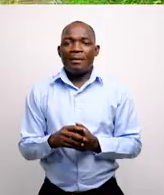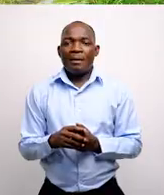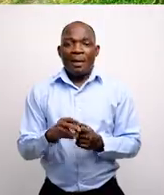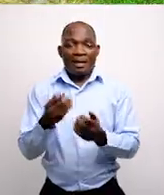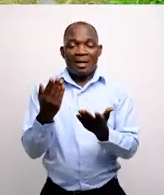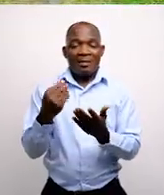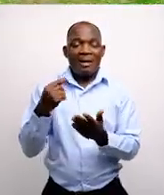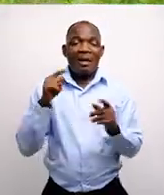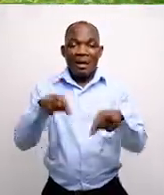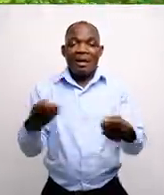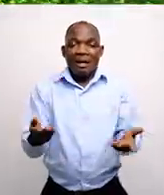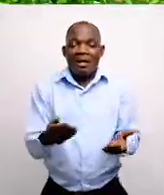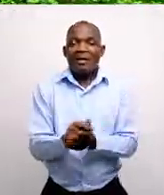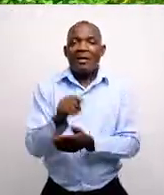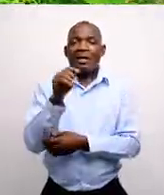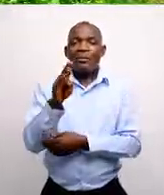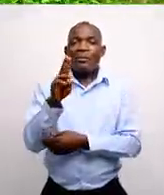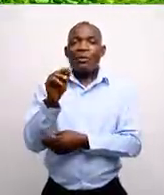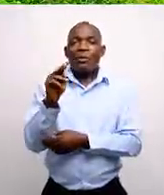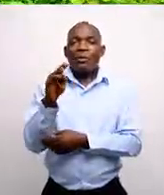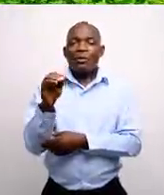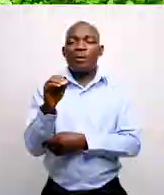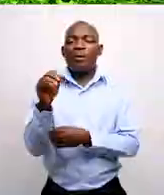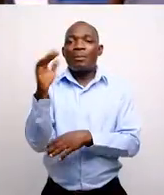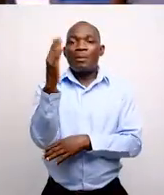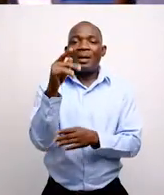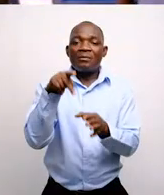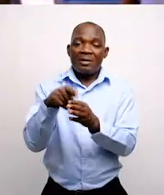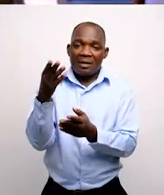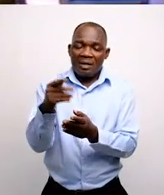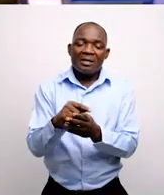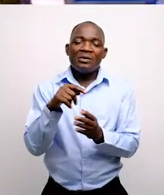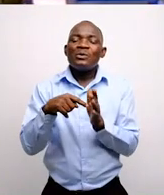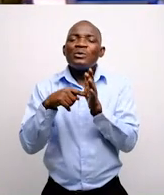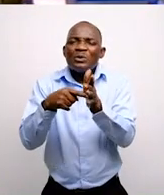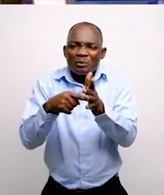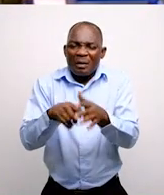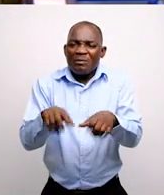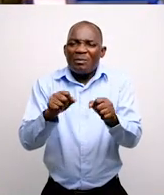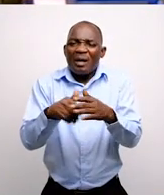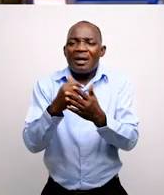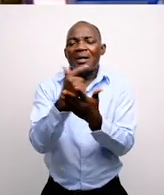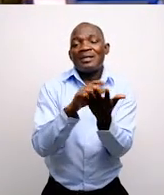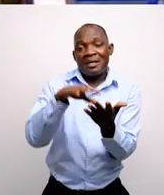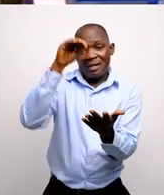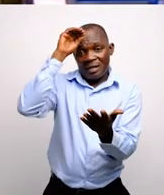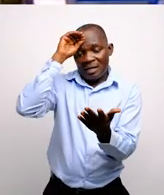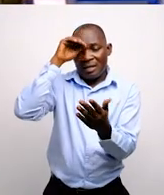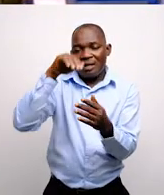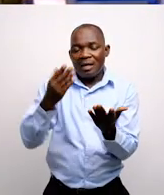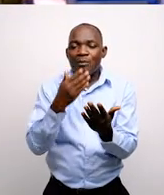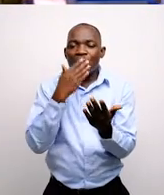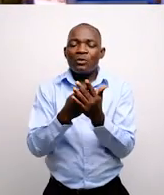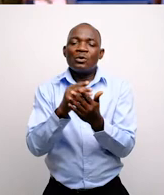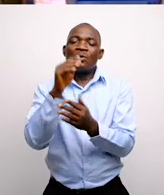Now six miles down the line, we're here again at Bokrom, where these trees were planted to showcase and capture the lessons